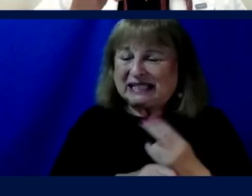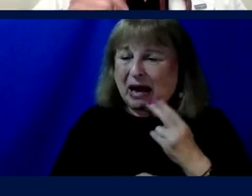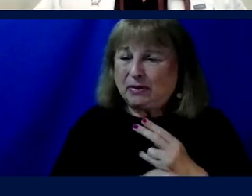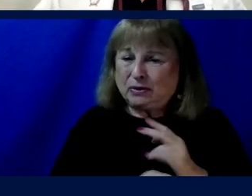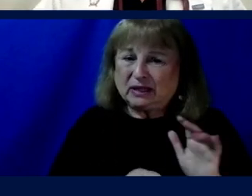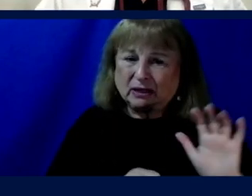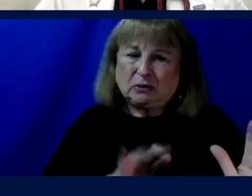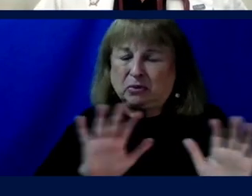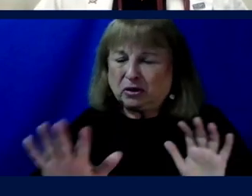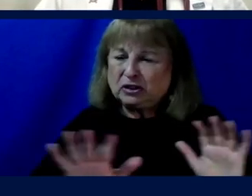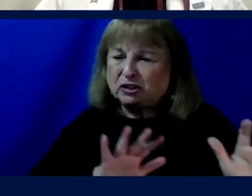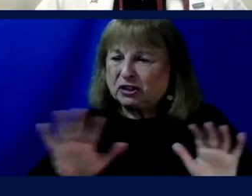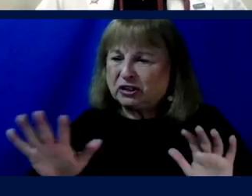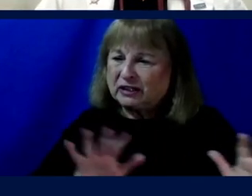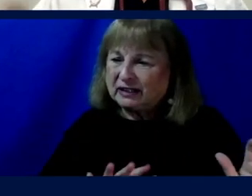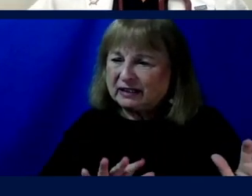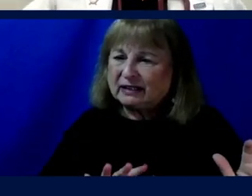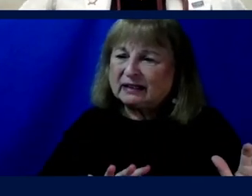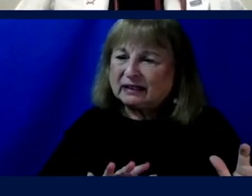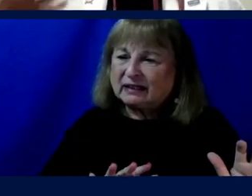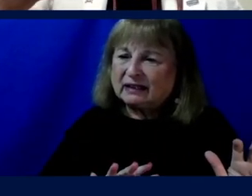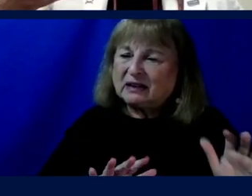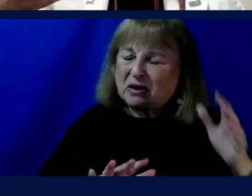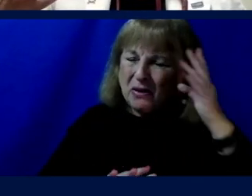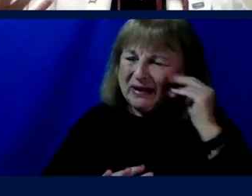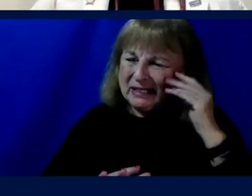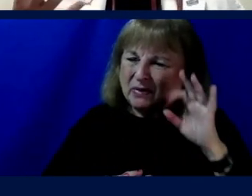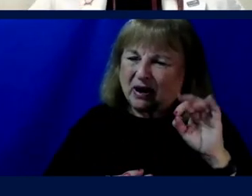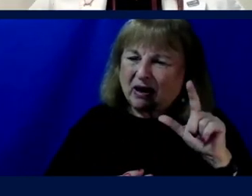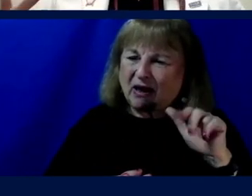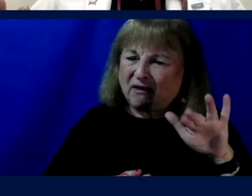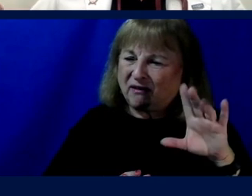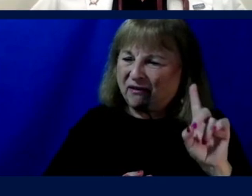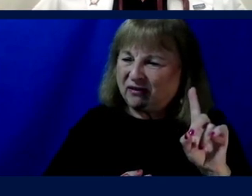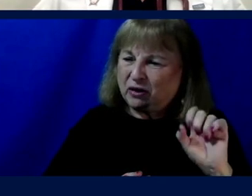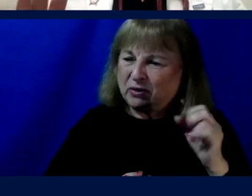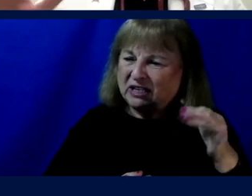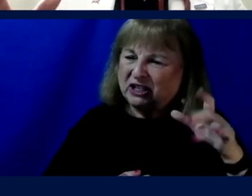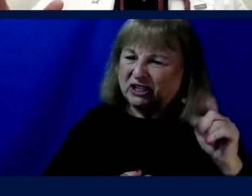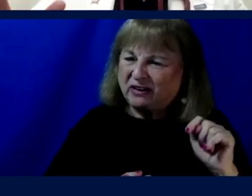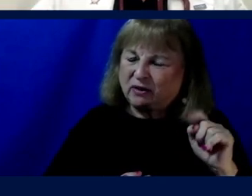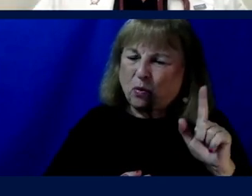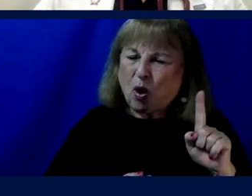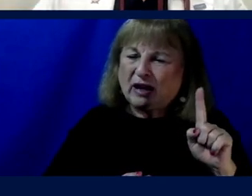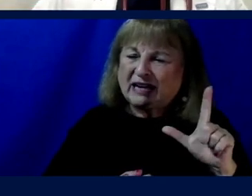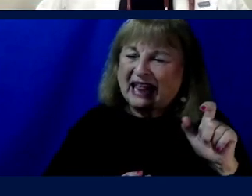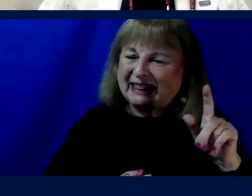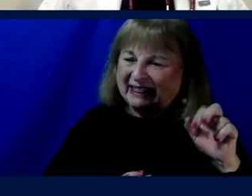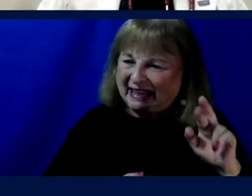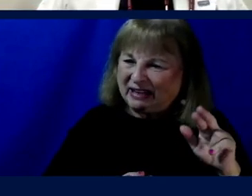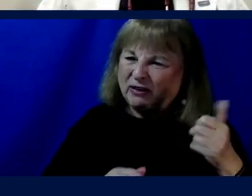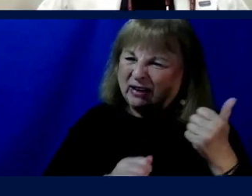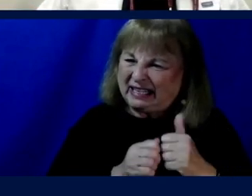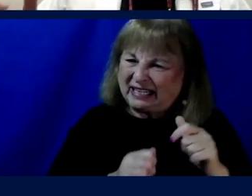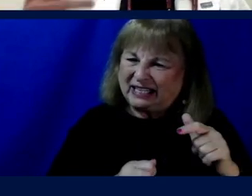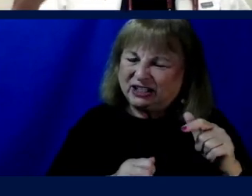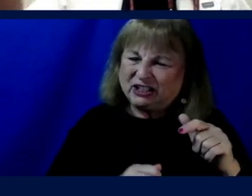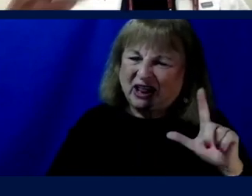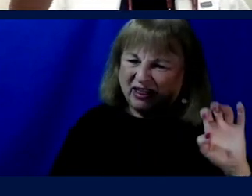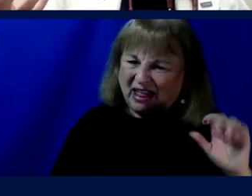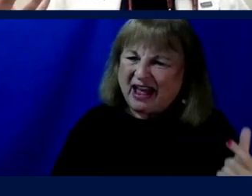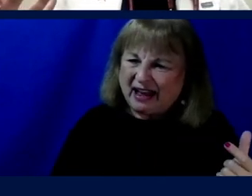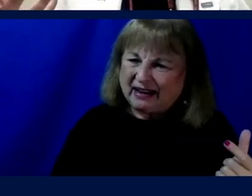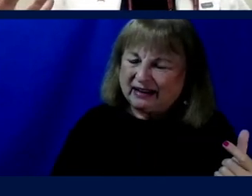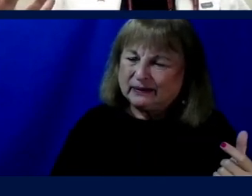propel, shed all the skin off your feet, and experience that fluid shift of about one liter per lower, full lower extremity. But you,